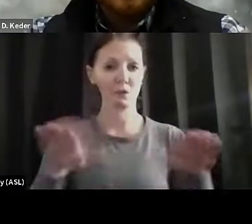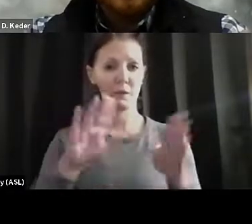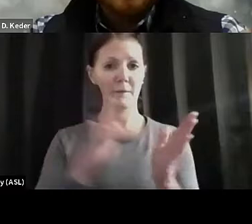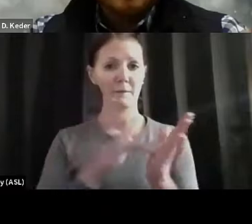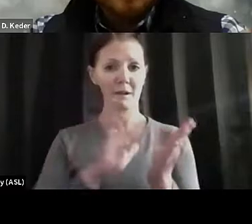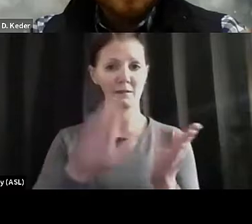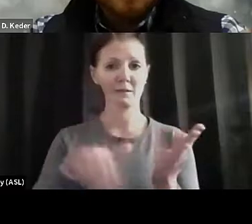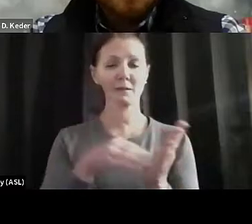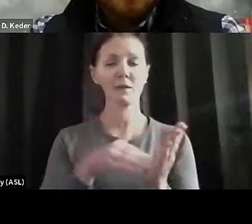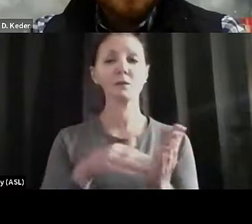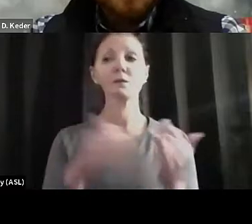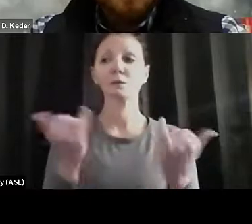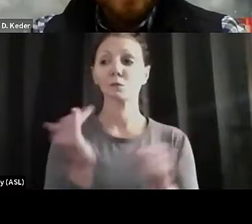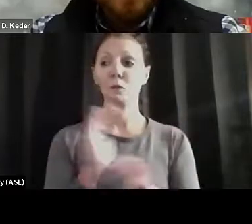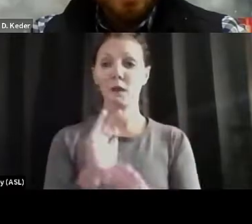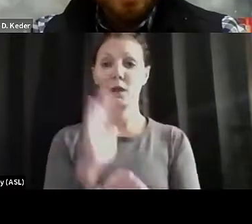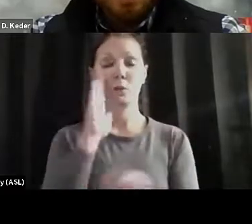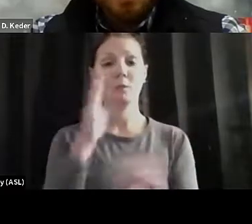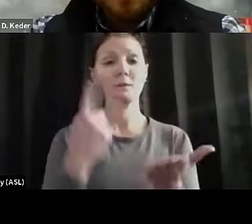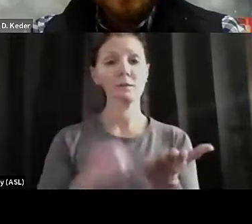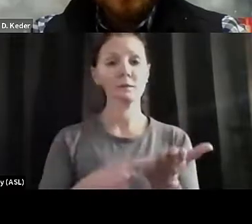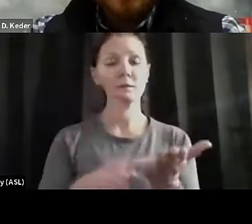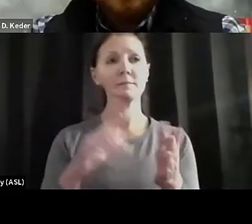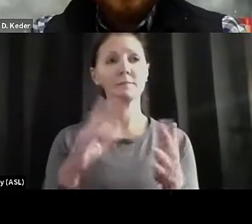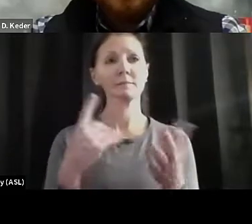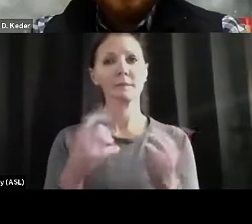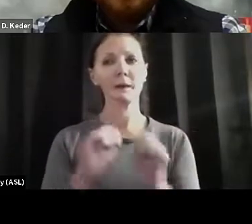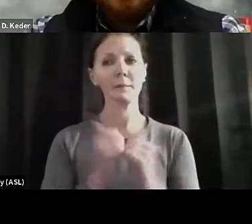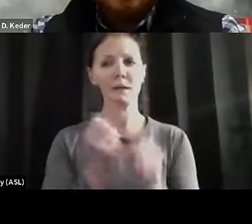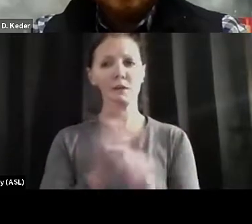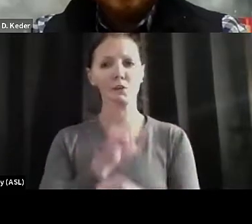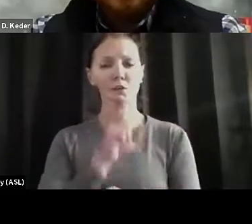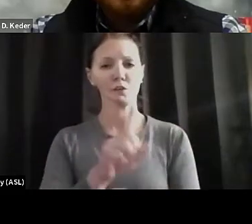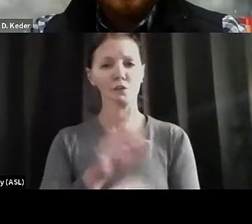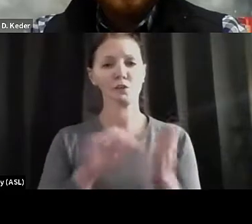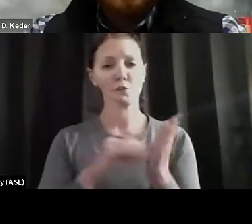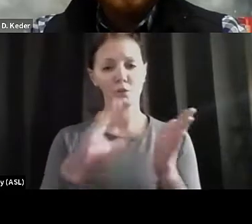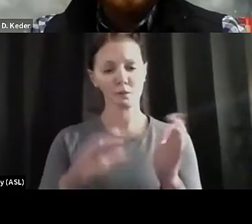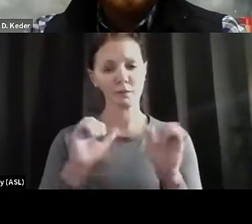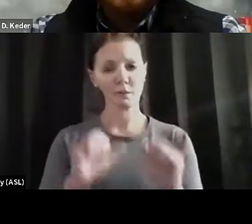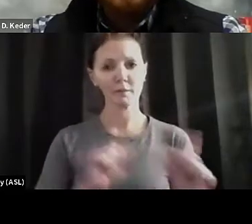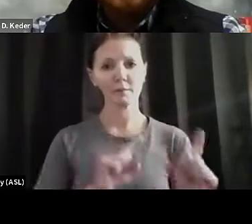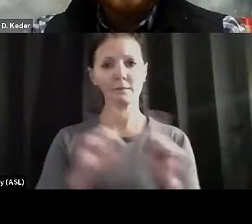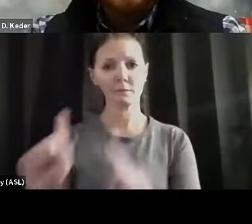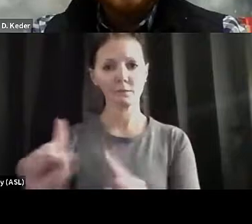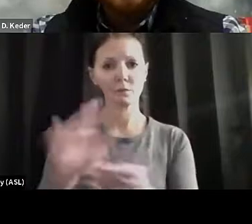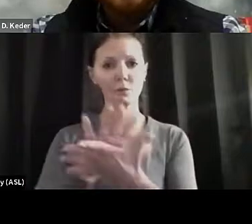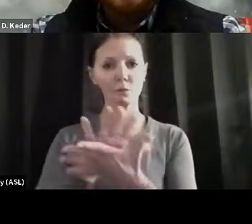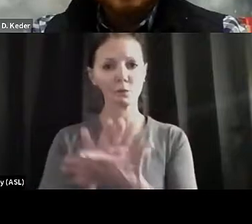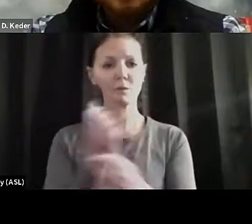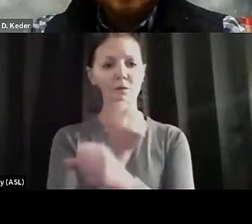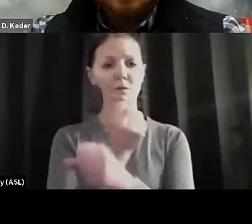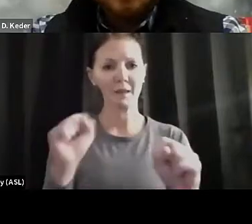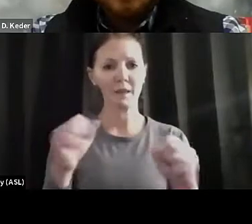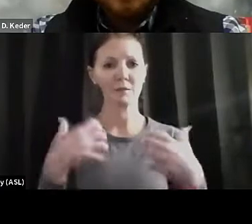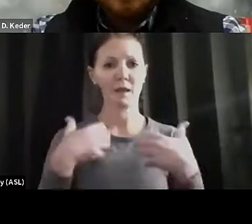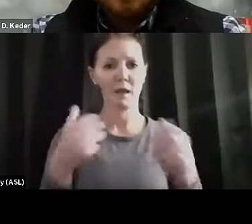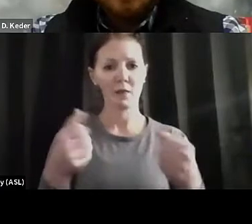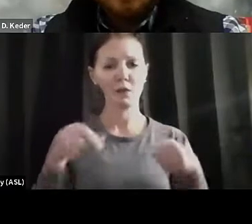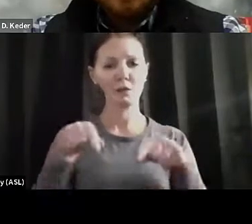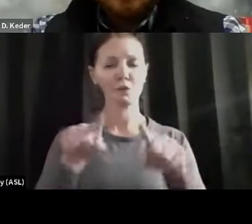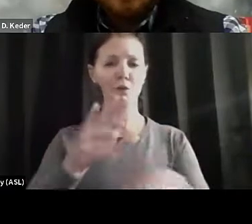conversation tonight about making sure that students are able to attend school and be safe and be healthy throughout the winter season